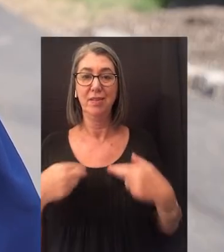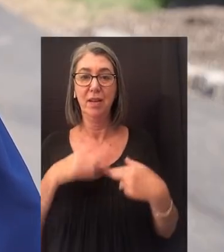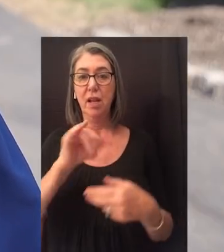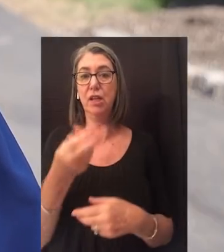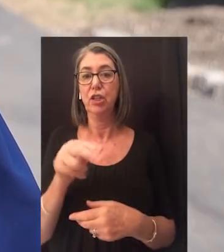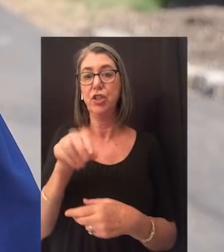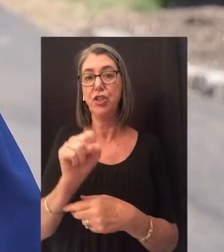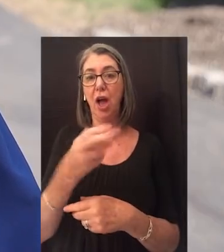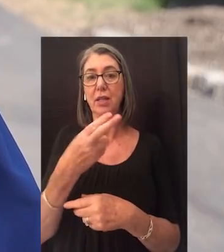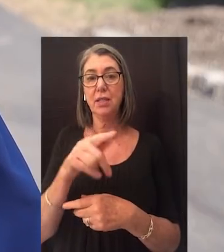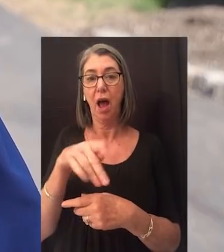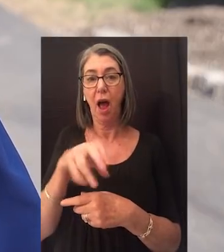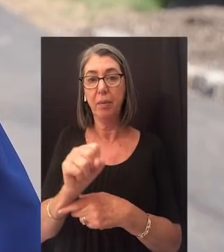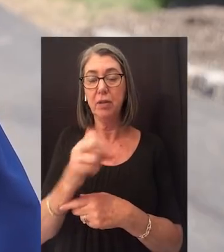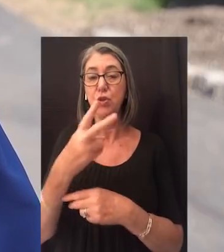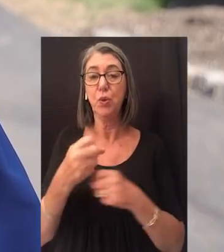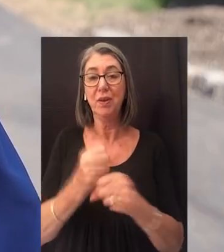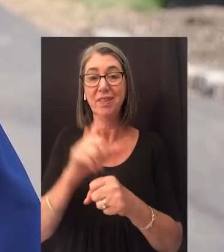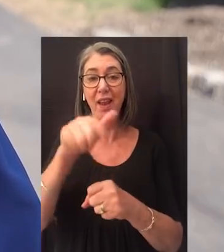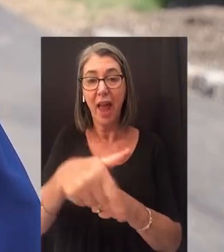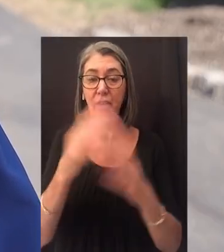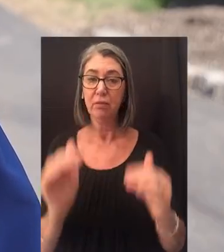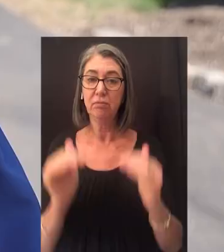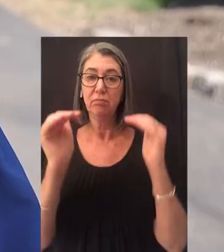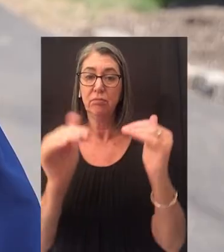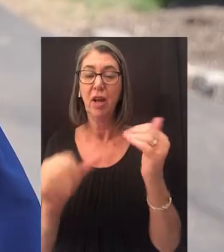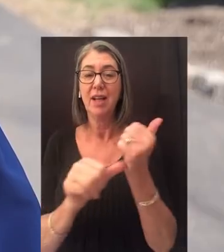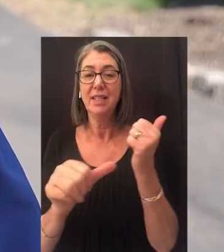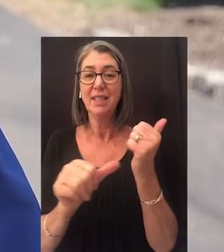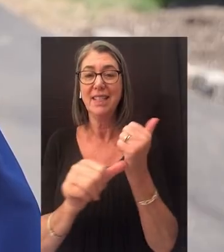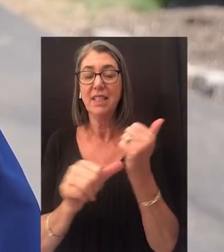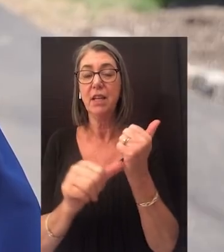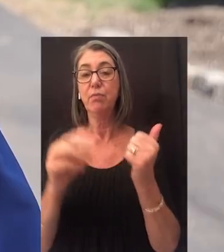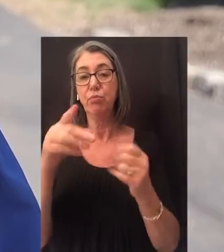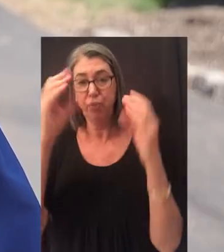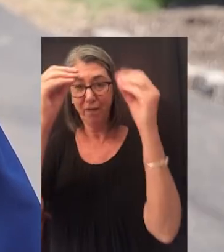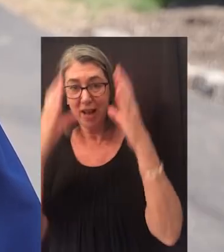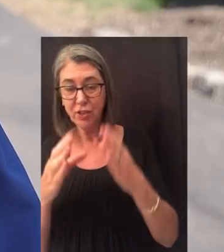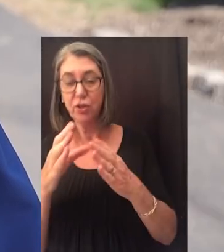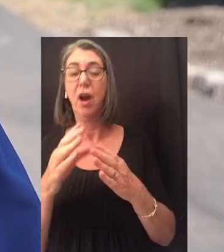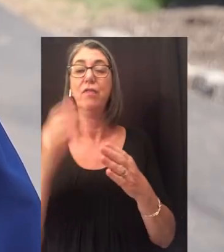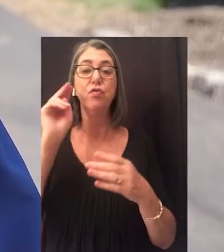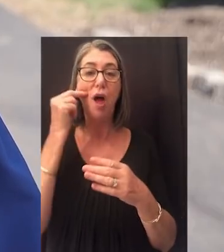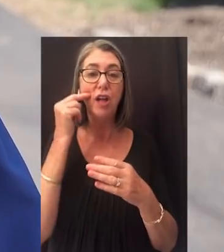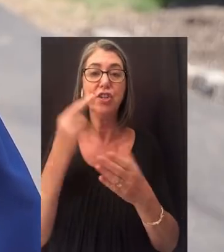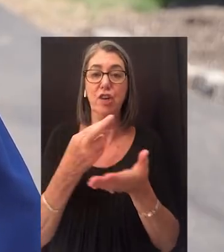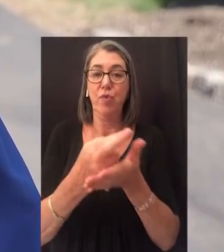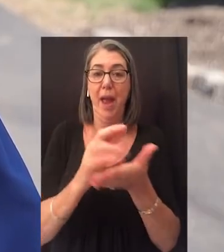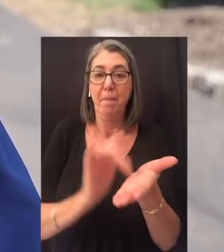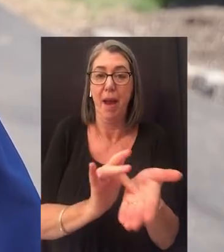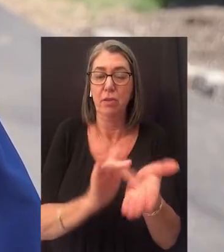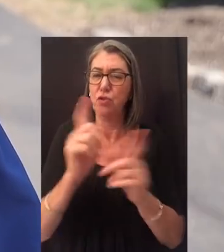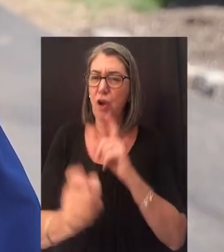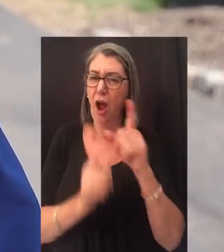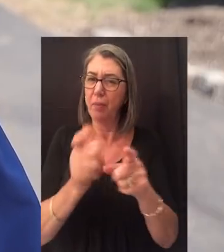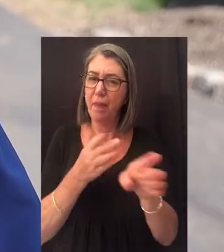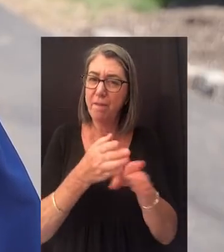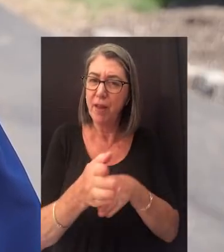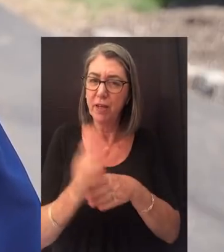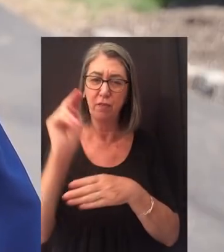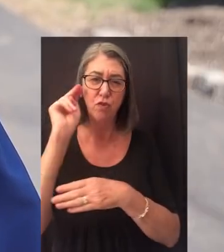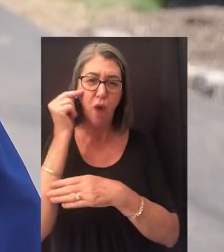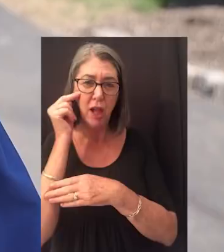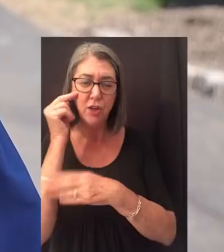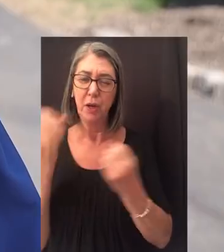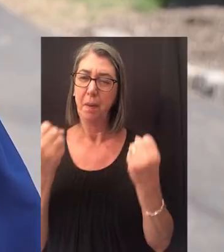Hopkins. And two years later, were promoted to assistant professor of neurology and rehab medicine. Your contributions to the field